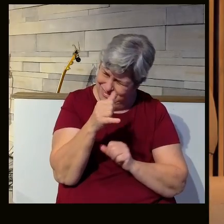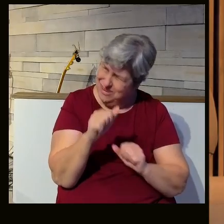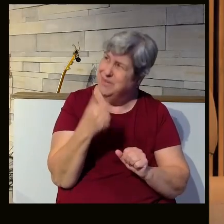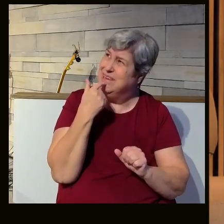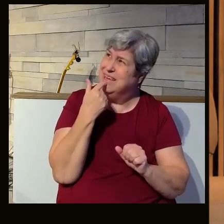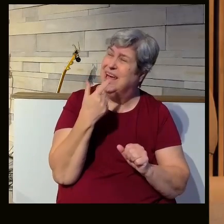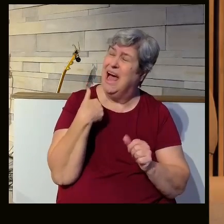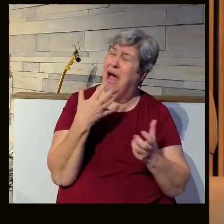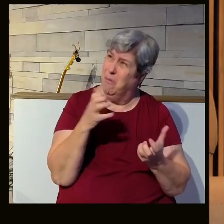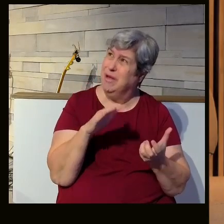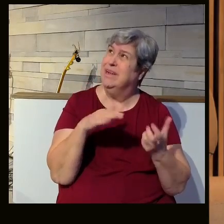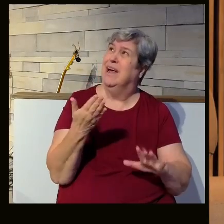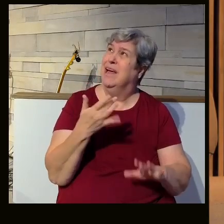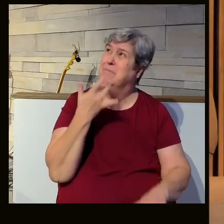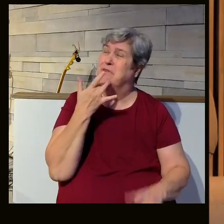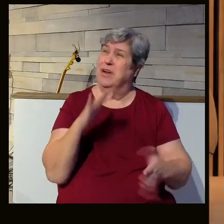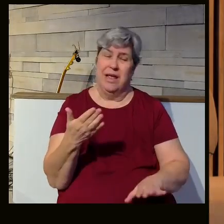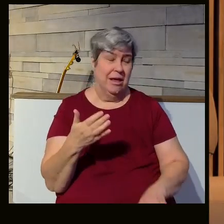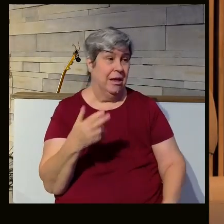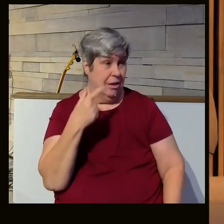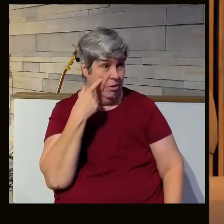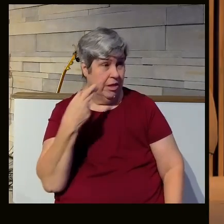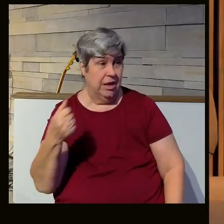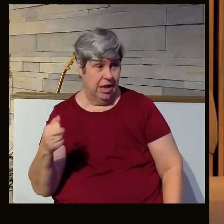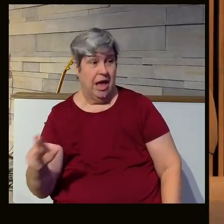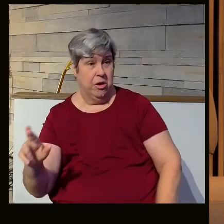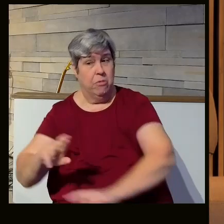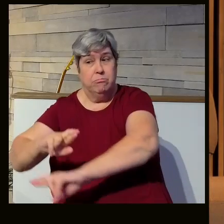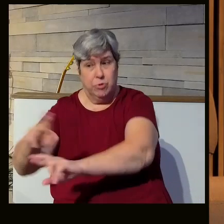some point, I want out of this? Don't you think Hagar was there?